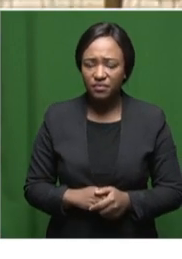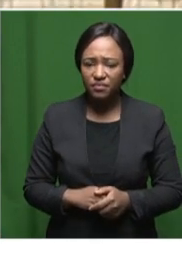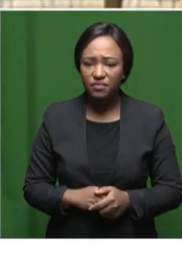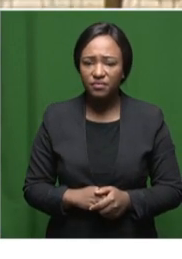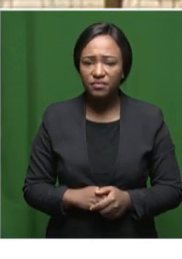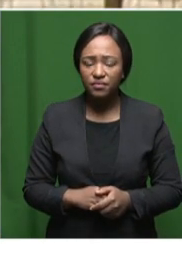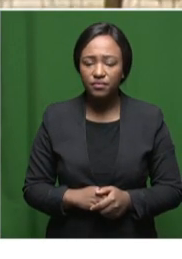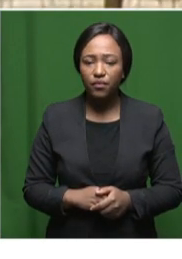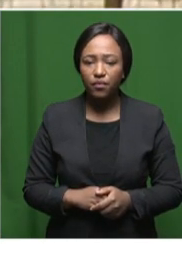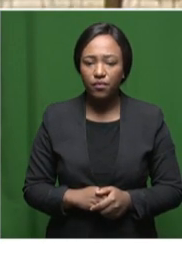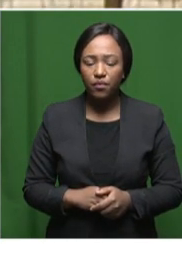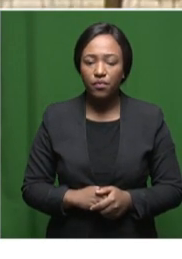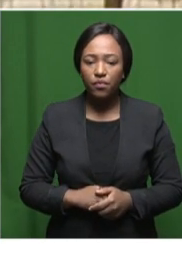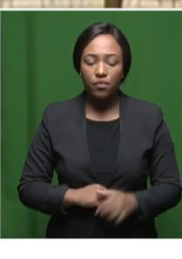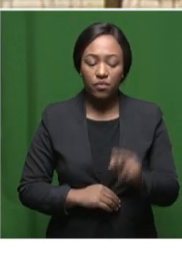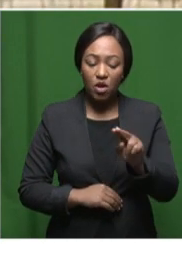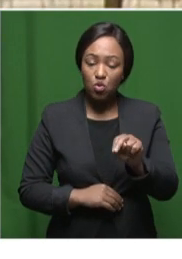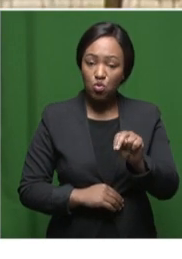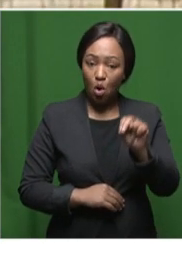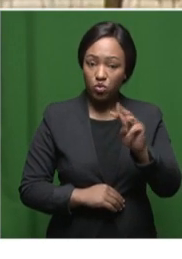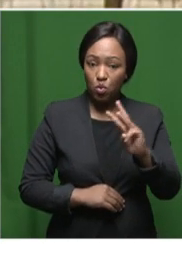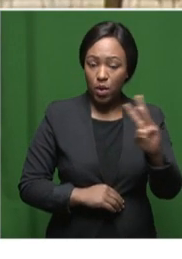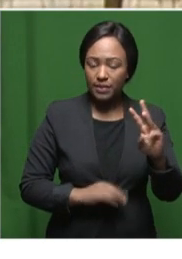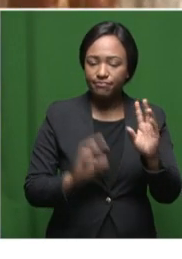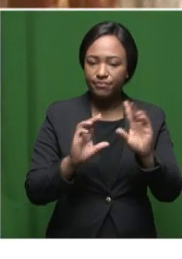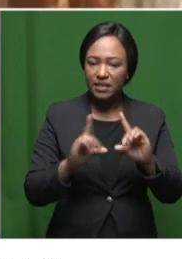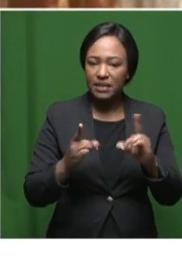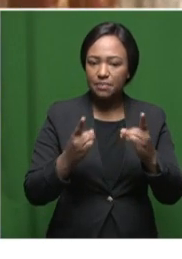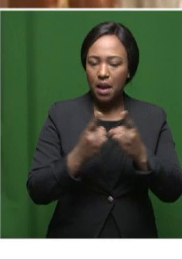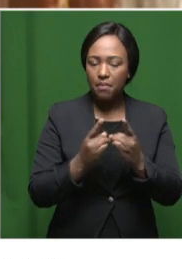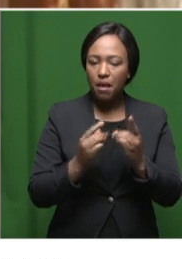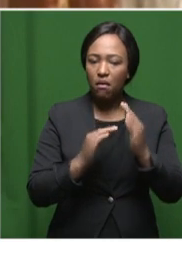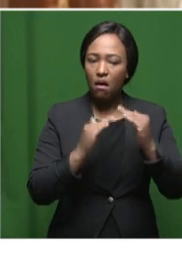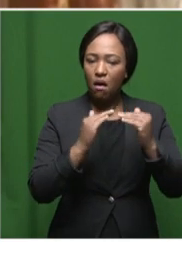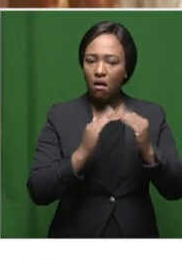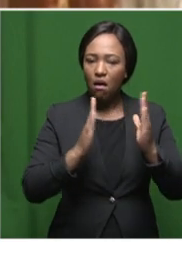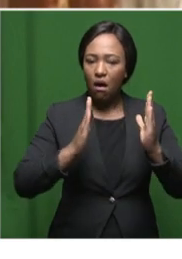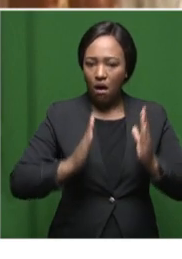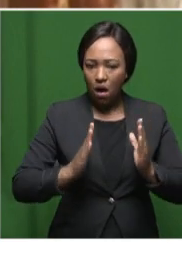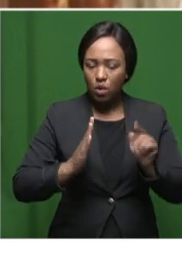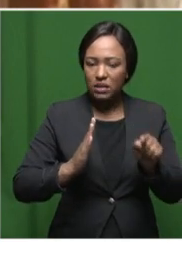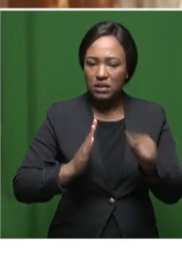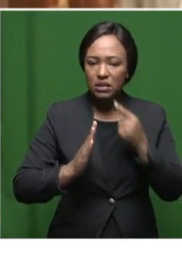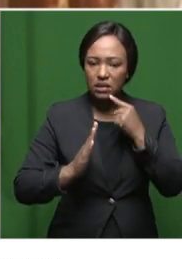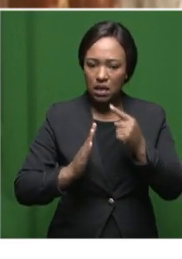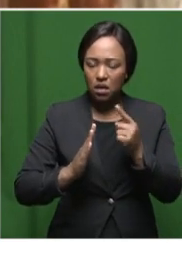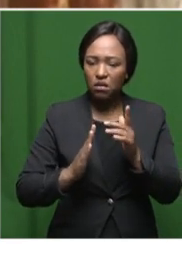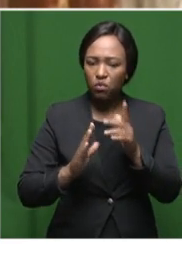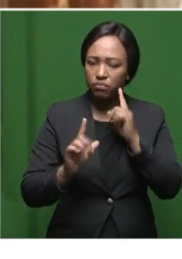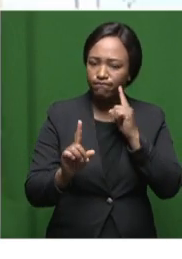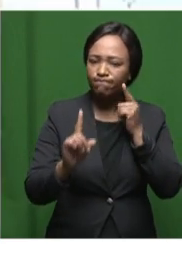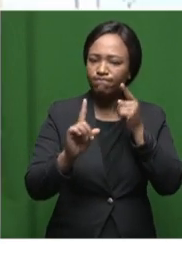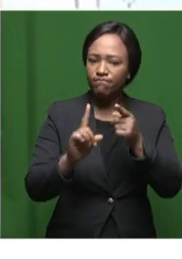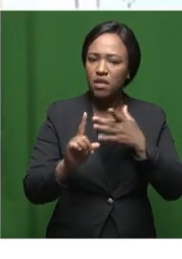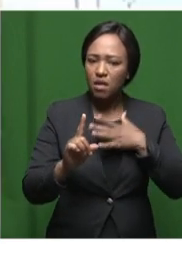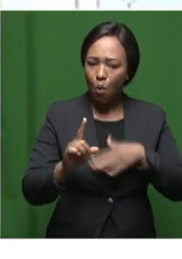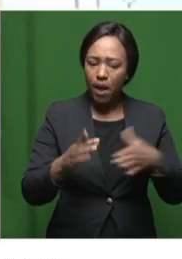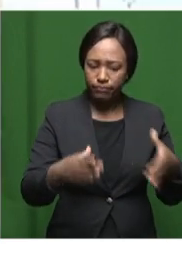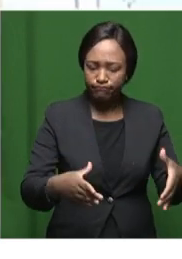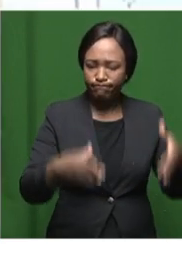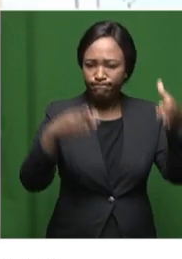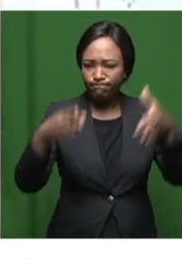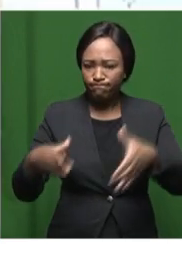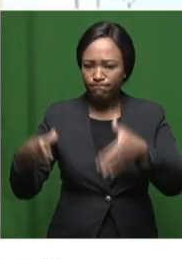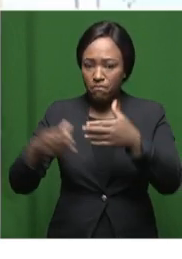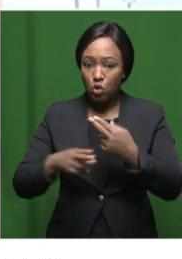Meanwhile, the Northwest Department of Human Settlement says it is still determined to eradicate the bucket system. We are